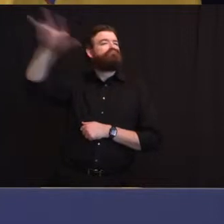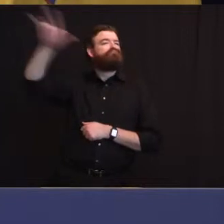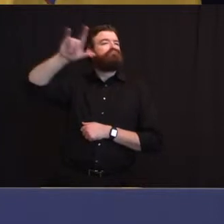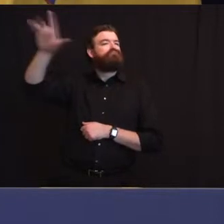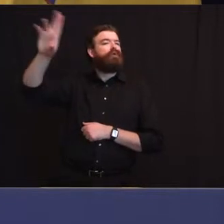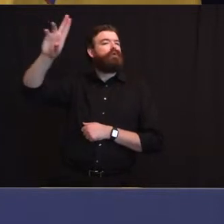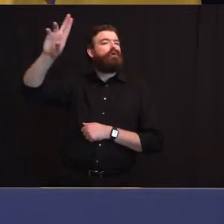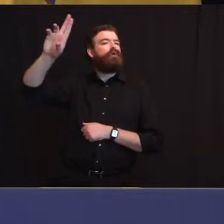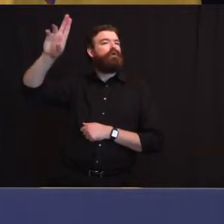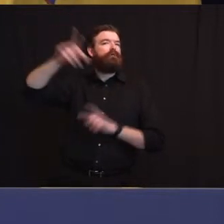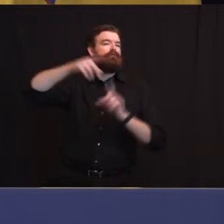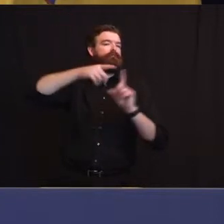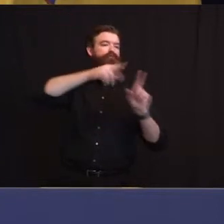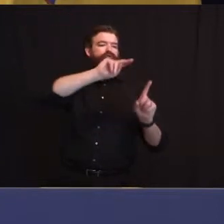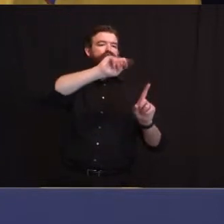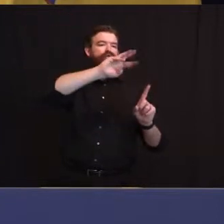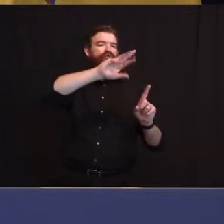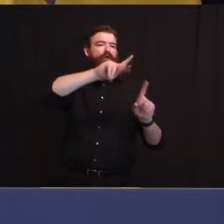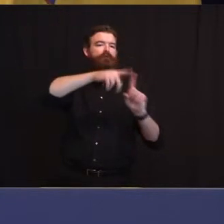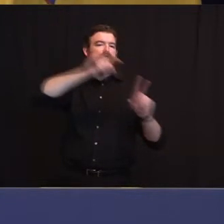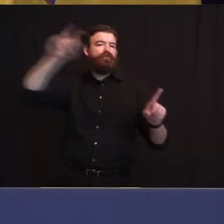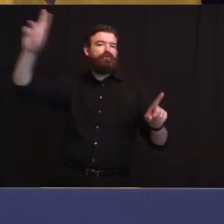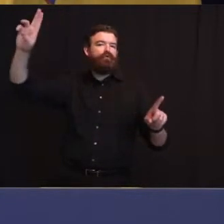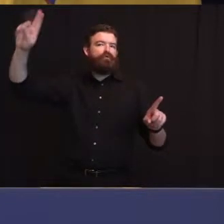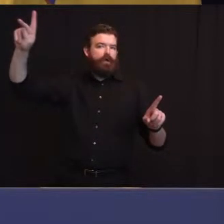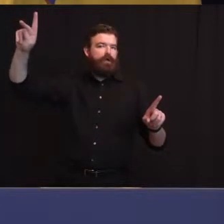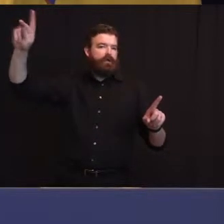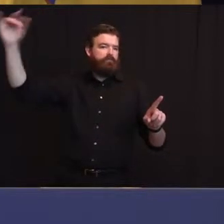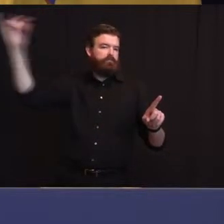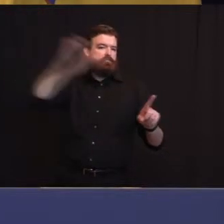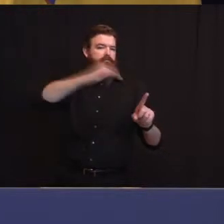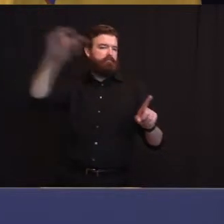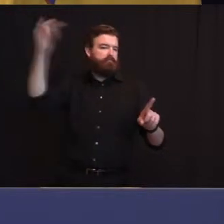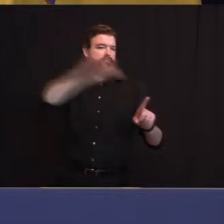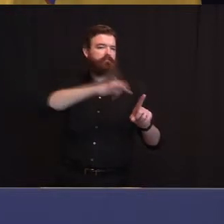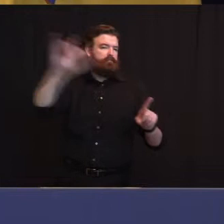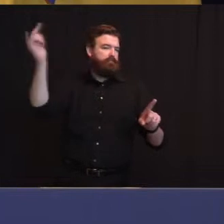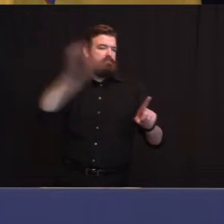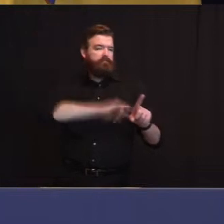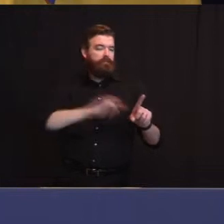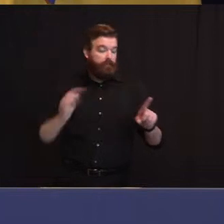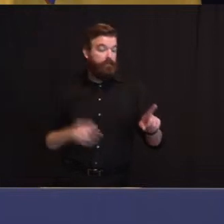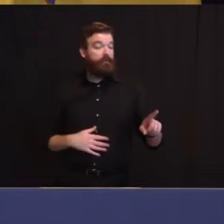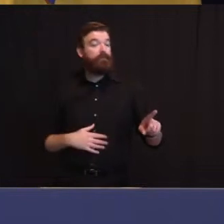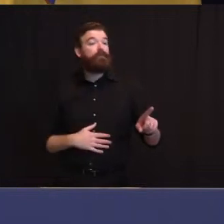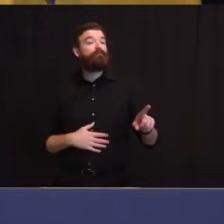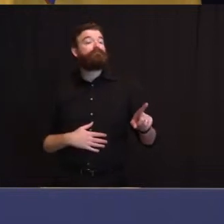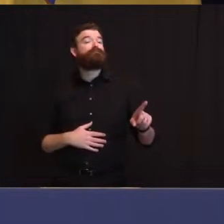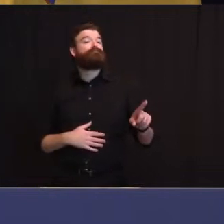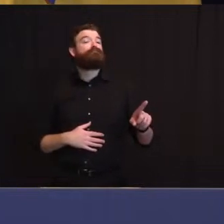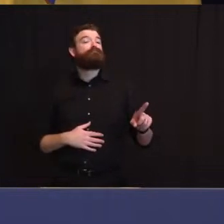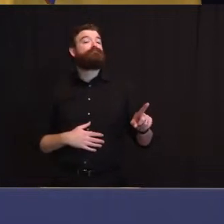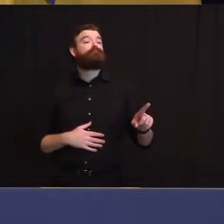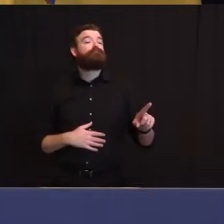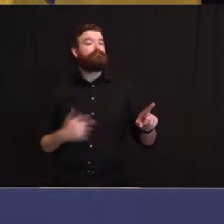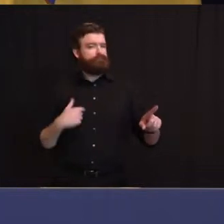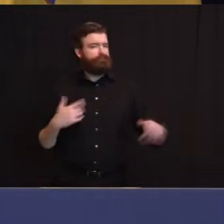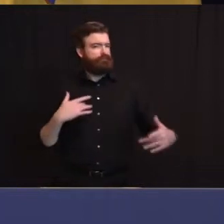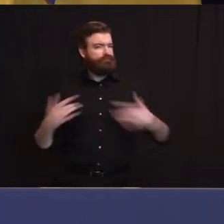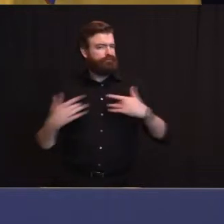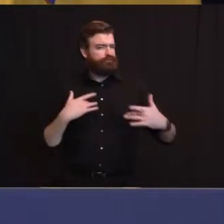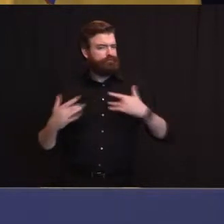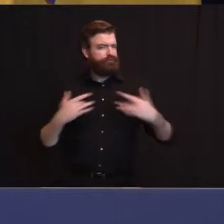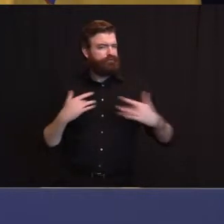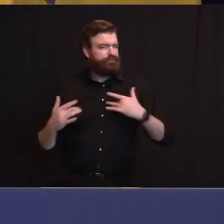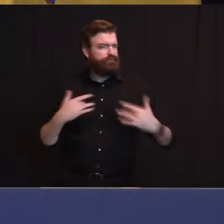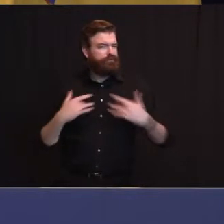one airline? Maybe the health folks could talk about the fact that we do have some concern from people contacting